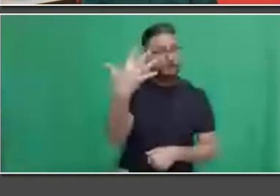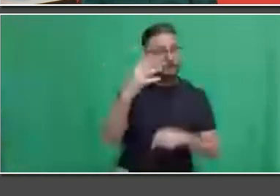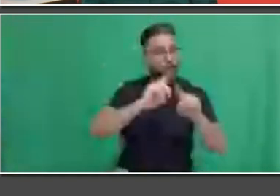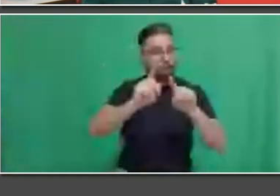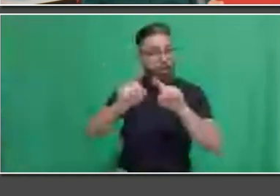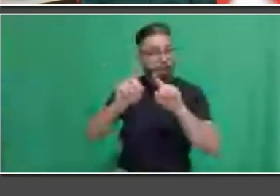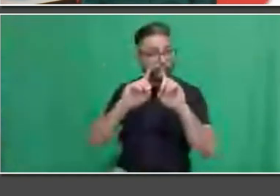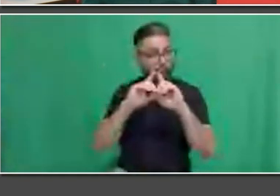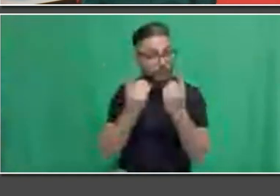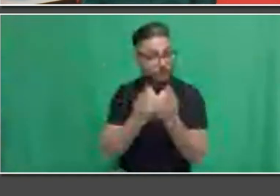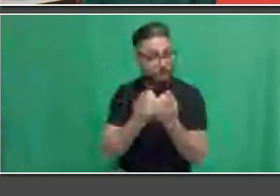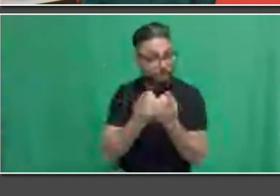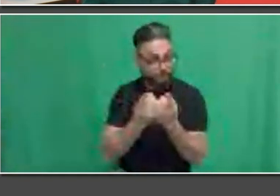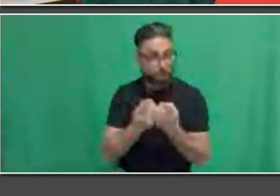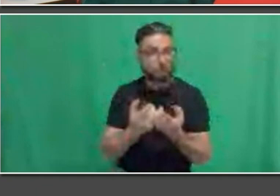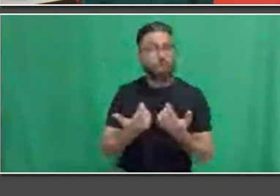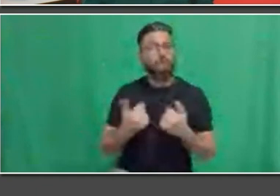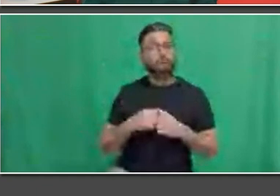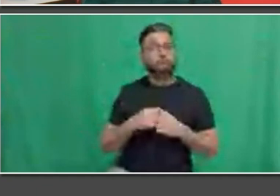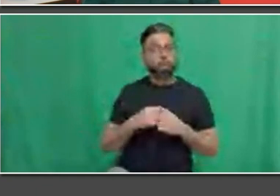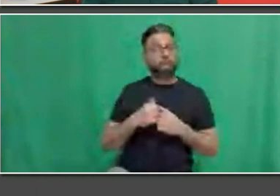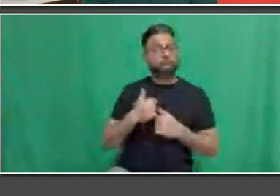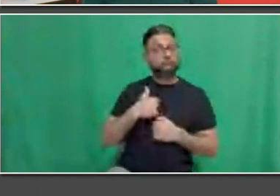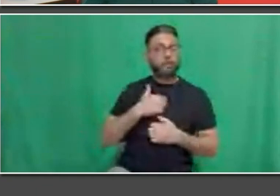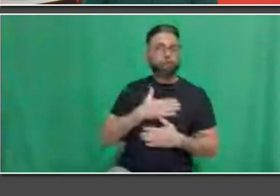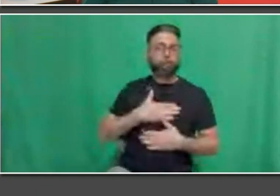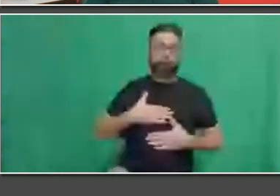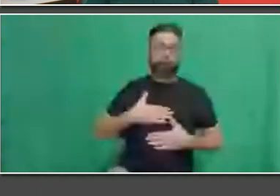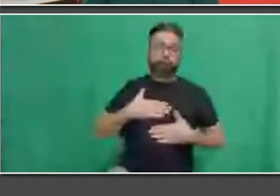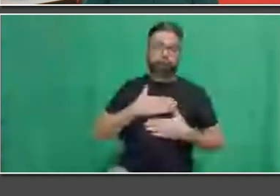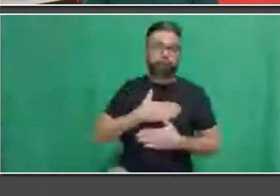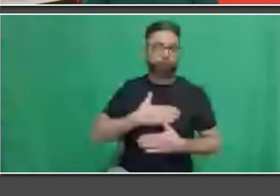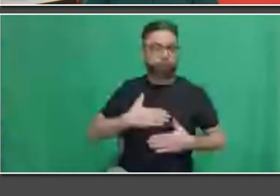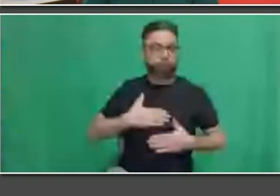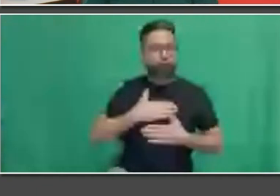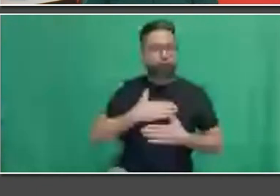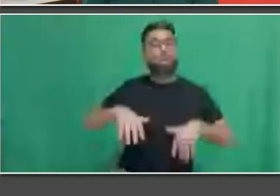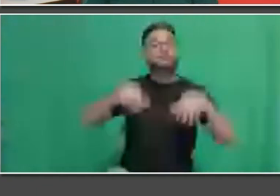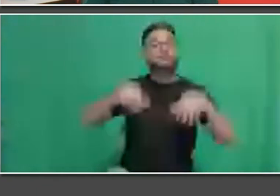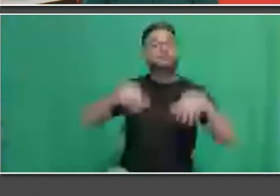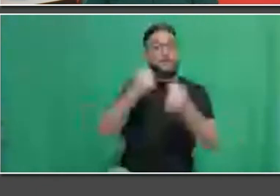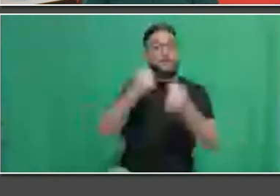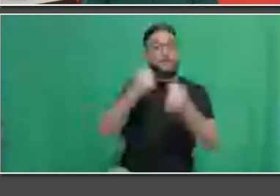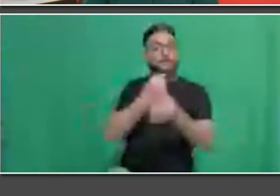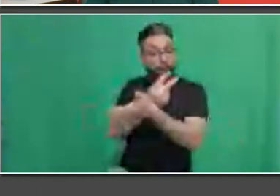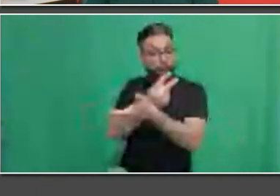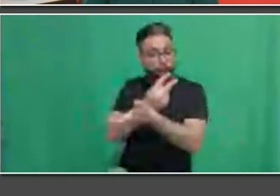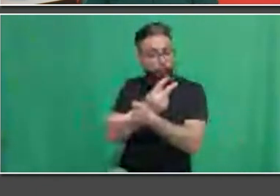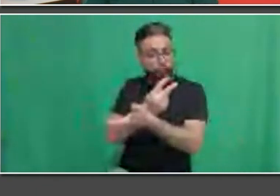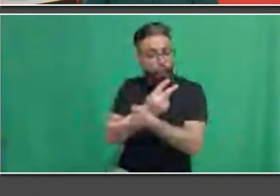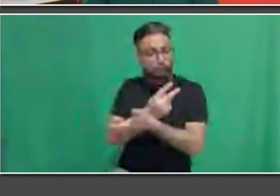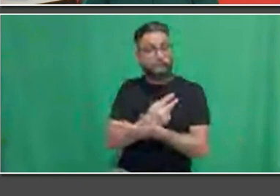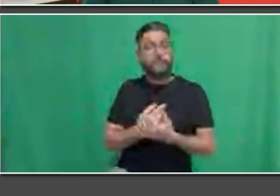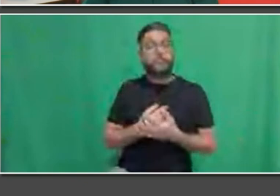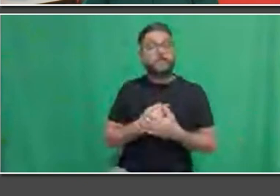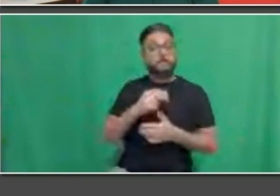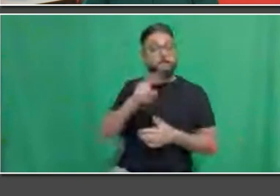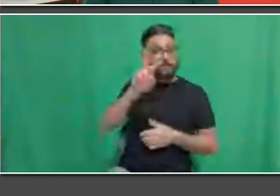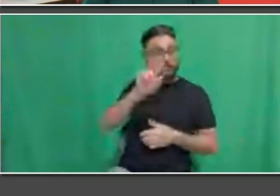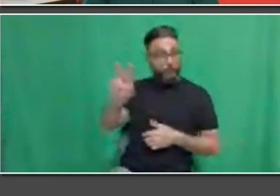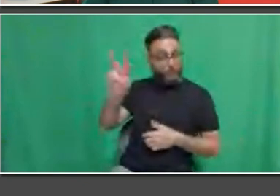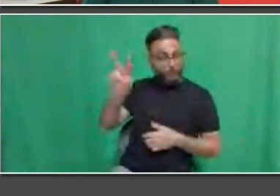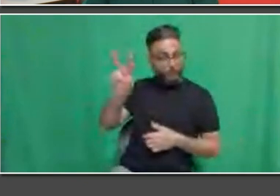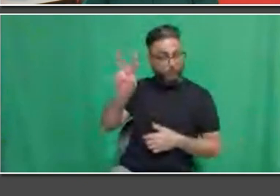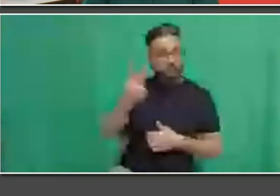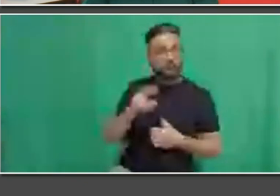obtained my master's in business administration in 2002, which ironically was completed on a part-time basis while I worked full-time at the TTC. And I